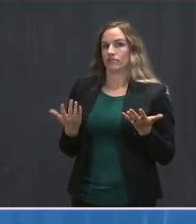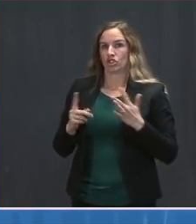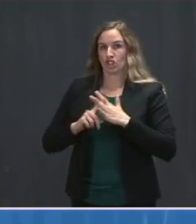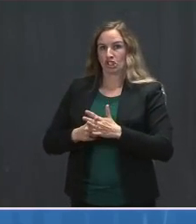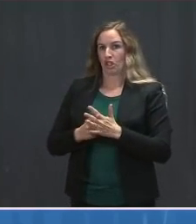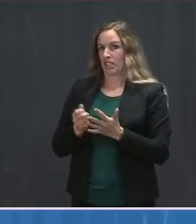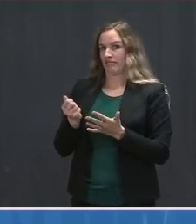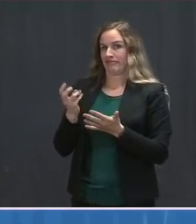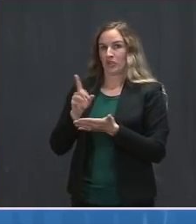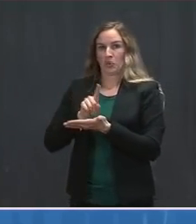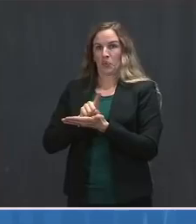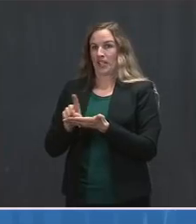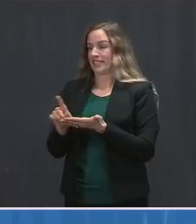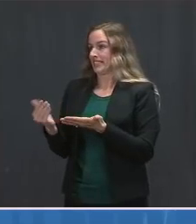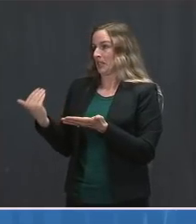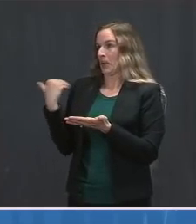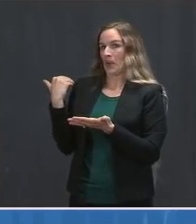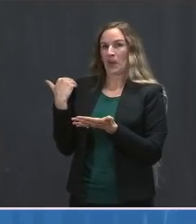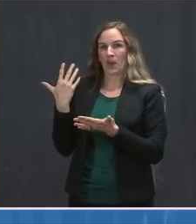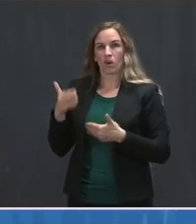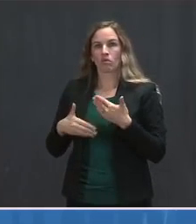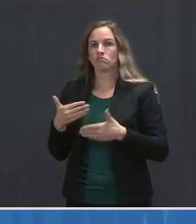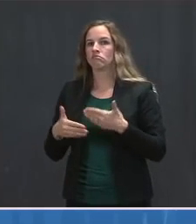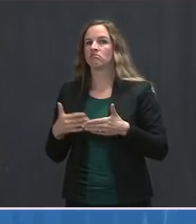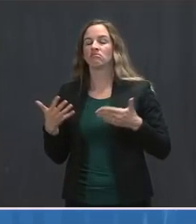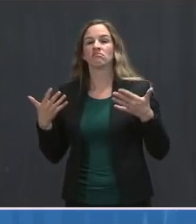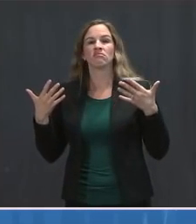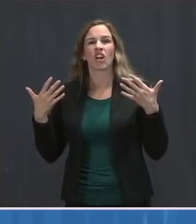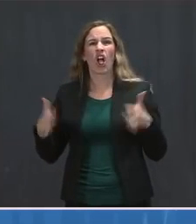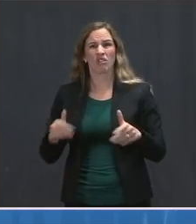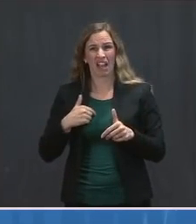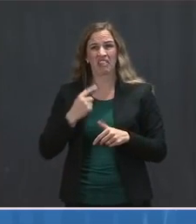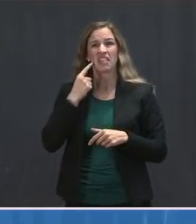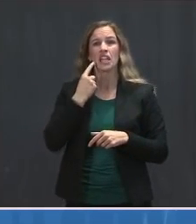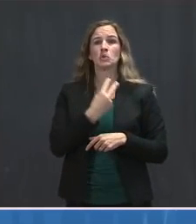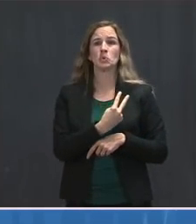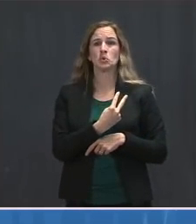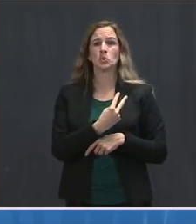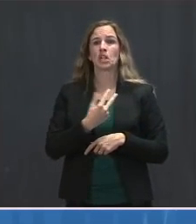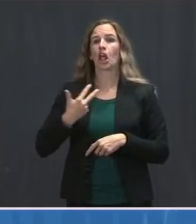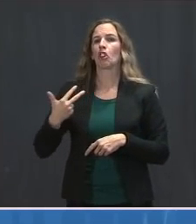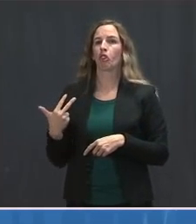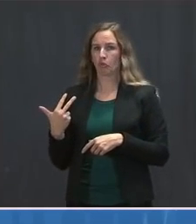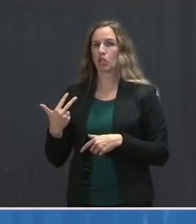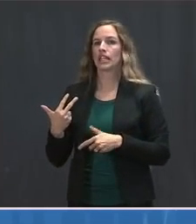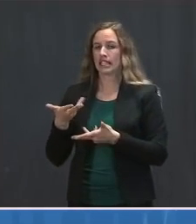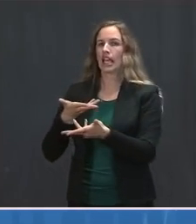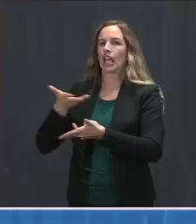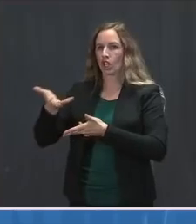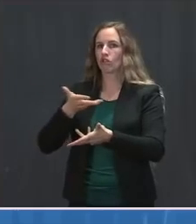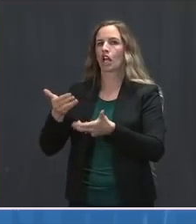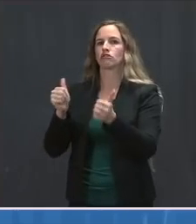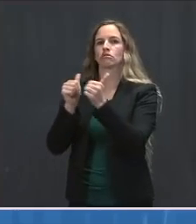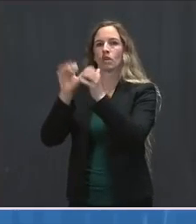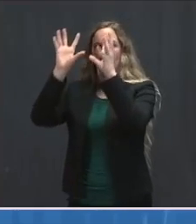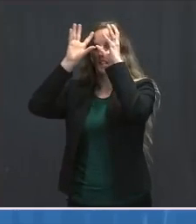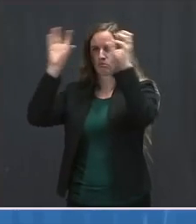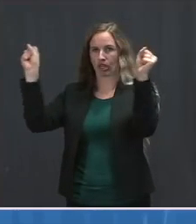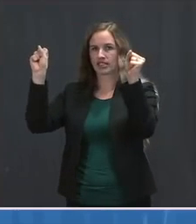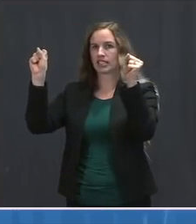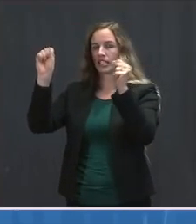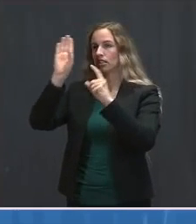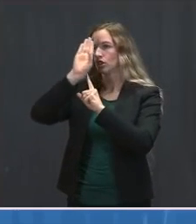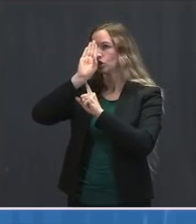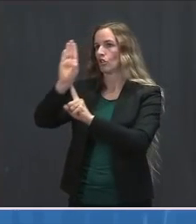couple of weeks. And I've already had two, I think three interactions with the President in a direct